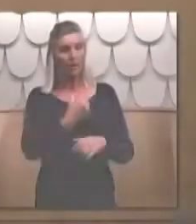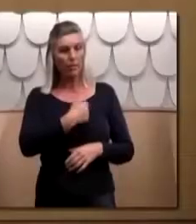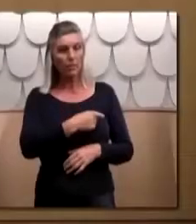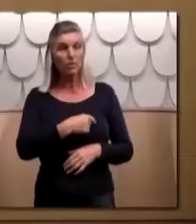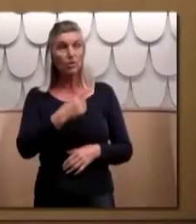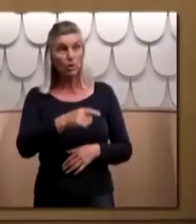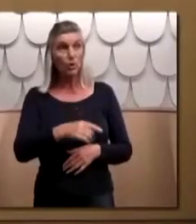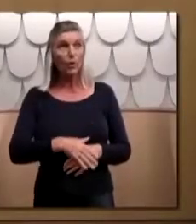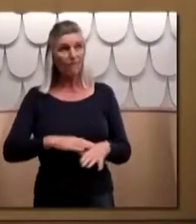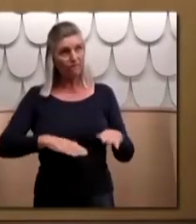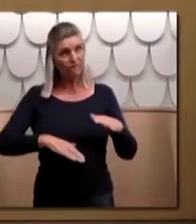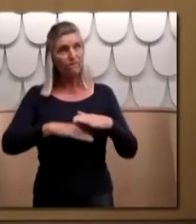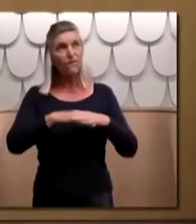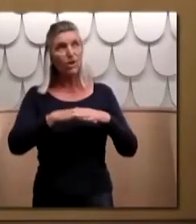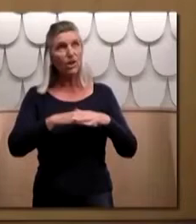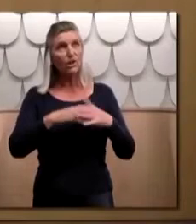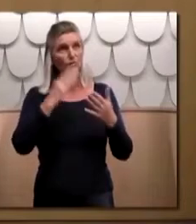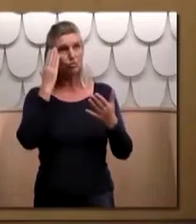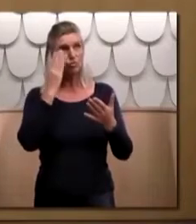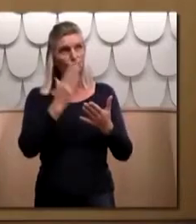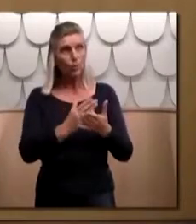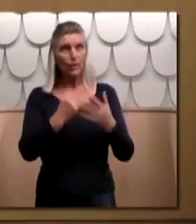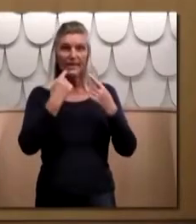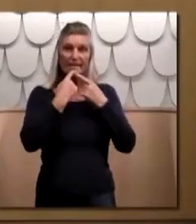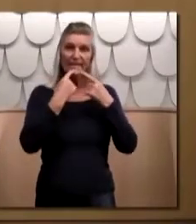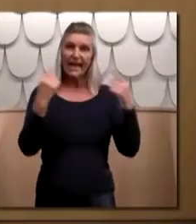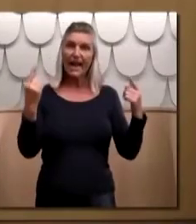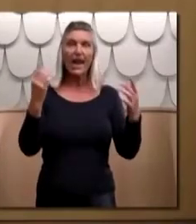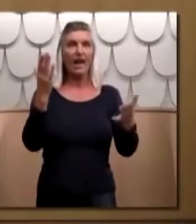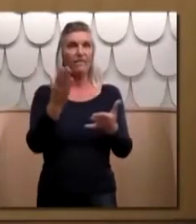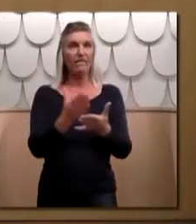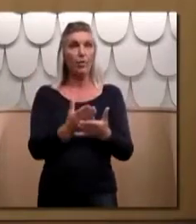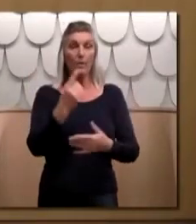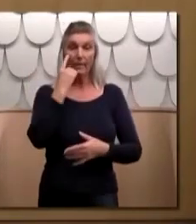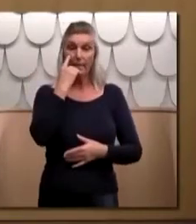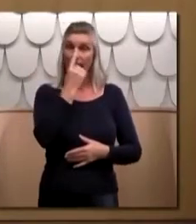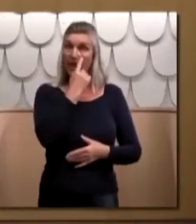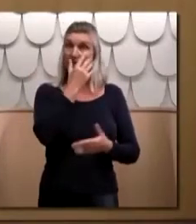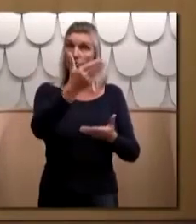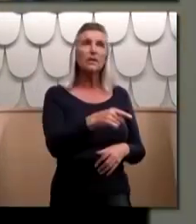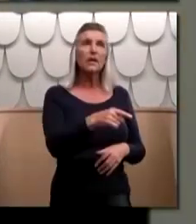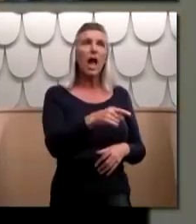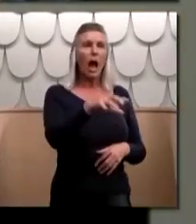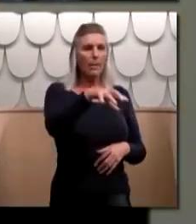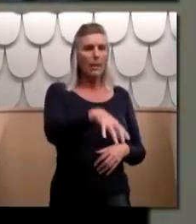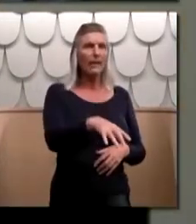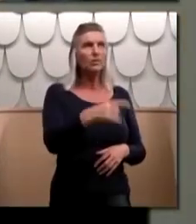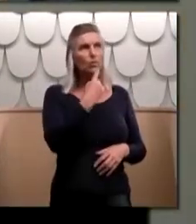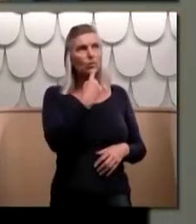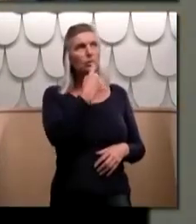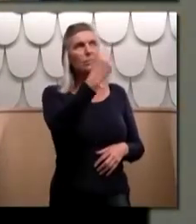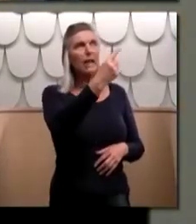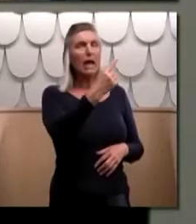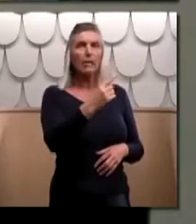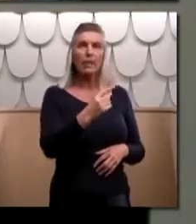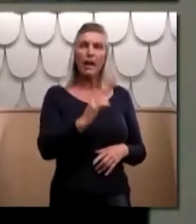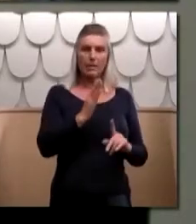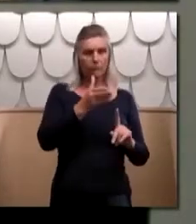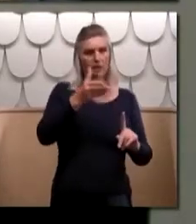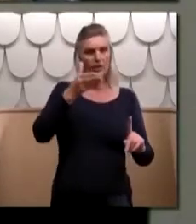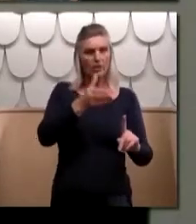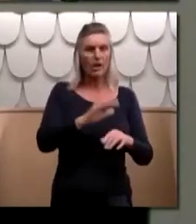I sincerely and truly declare and affirm that the evidence that you'll give to the Commission will be the truth. Today,